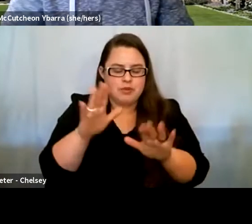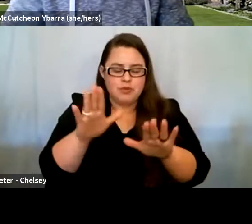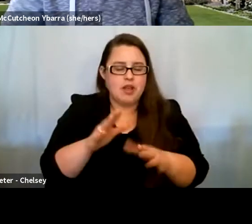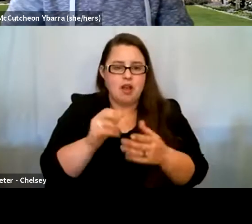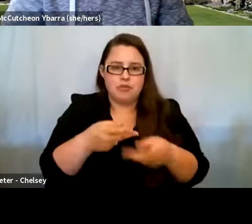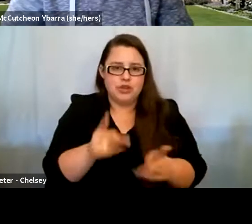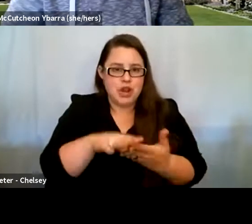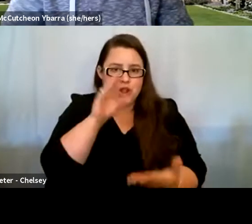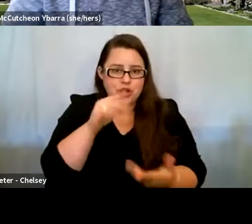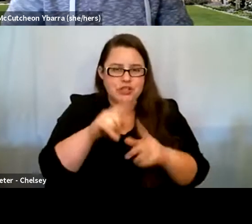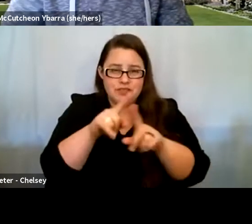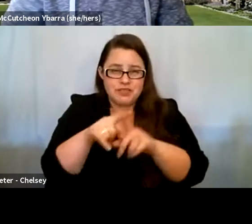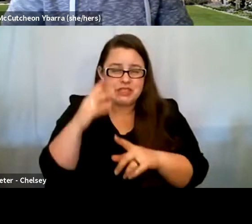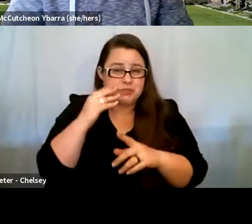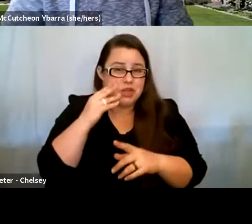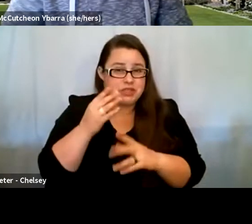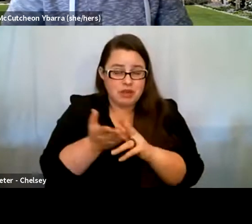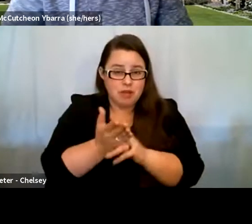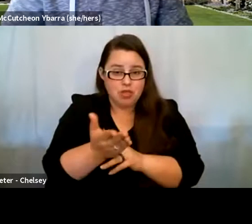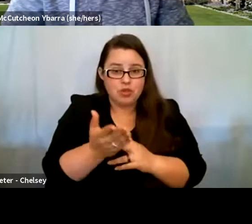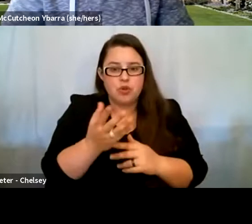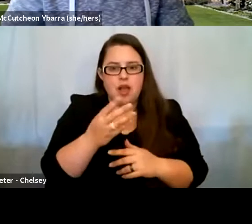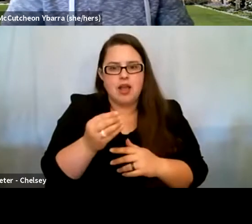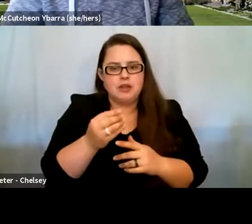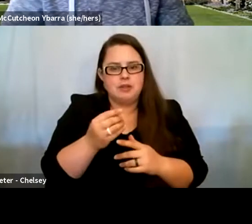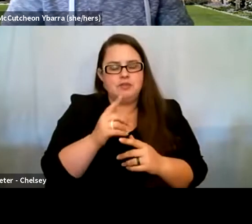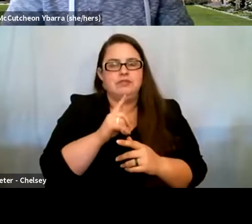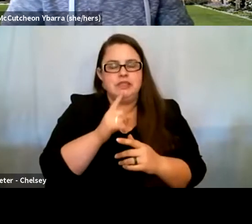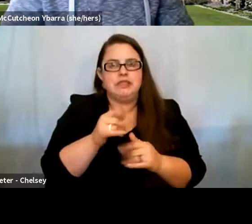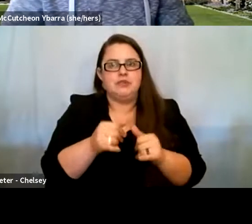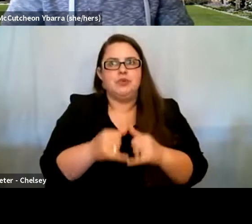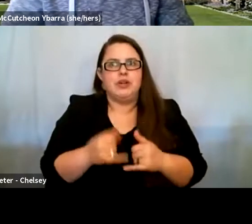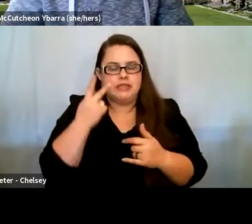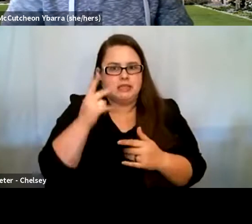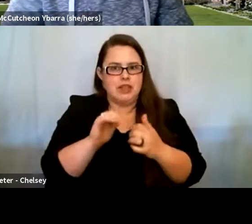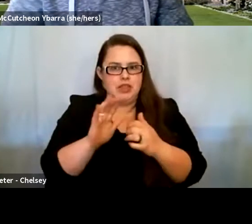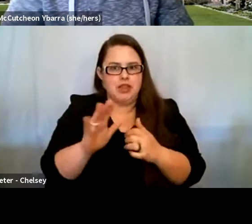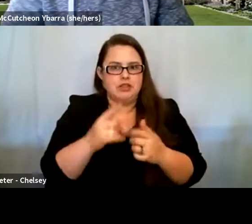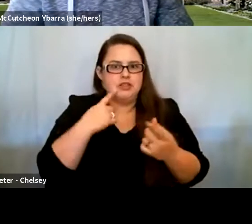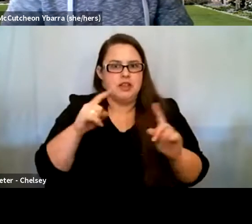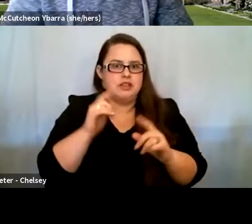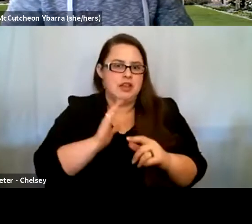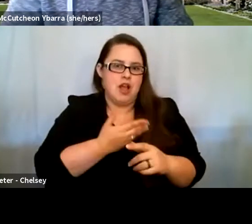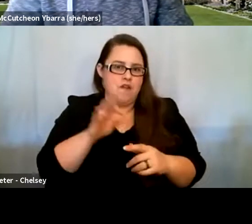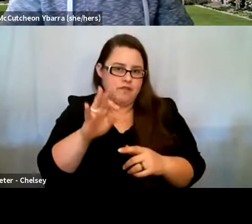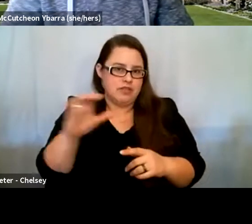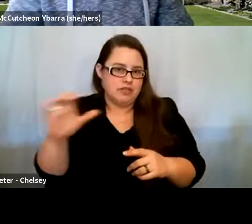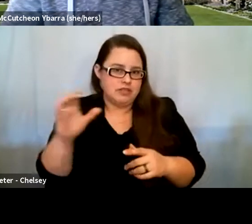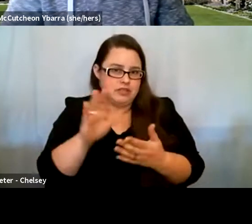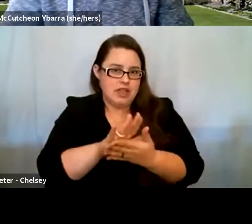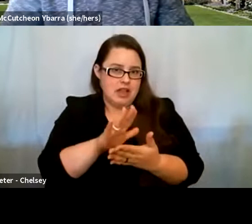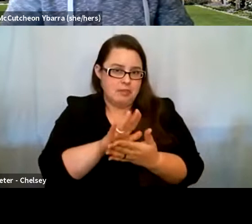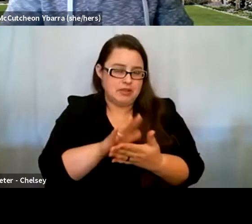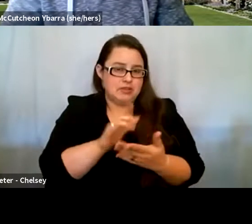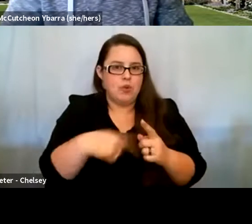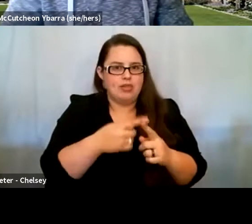experiences that they've gone through and it's been super rewarding to see some of them be successful in our Fresno City campus once they transition out of the